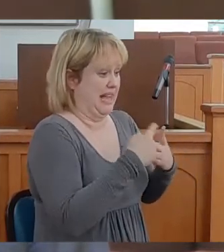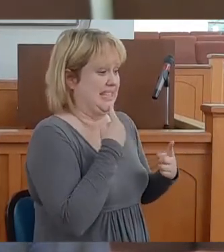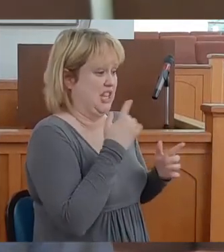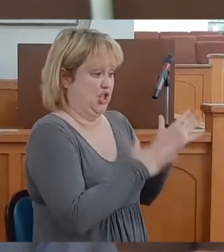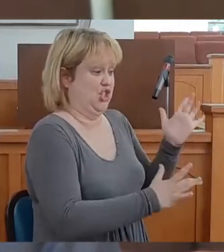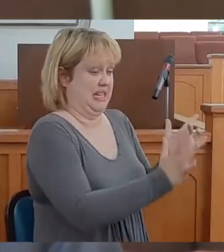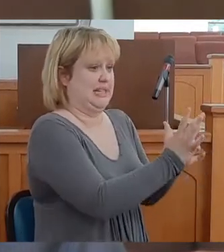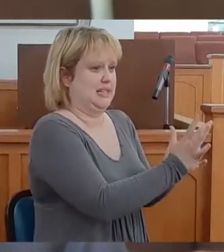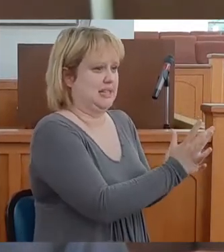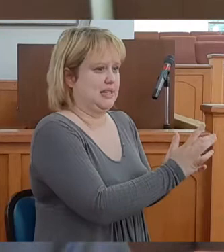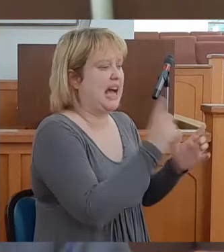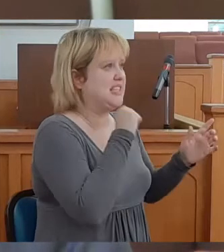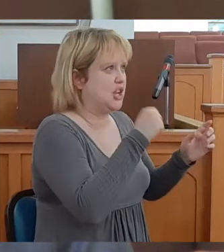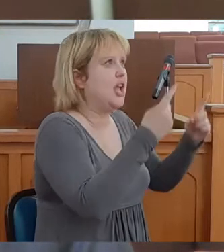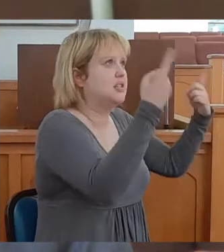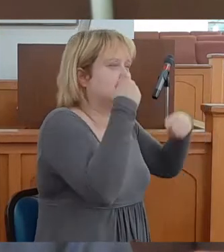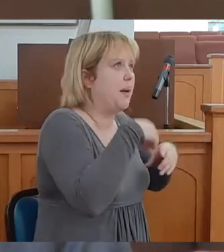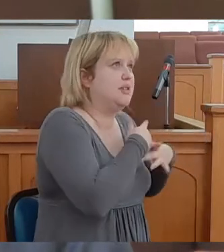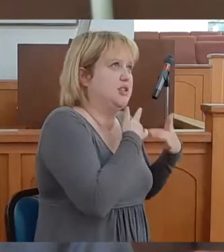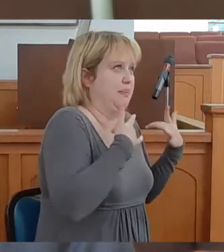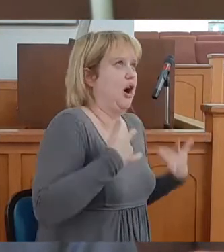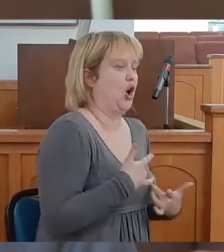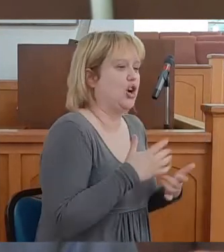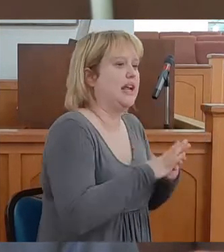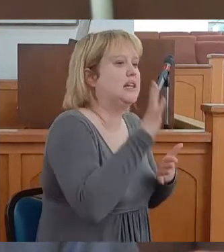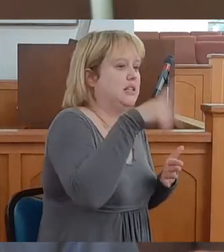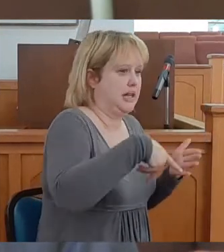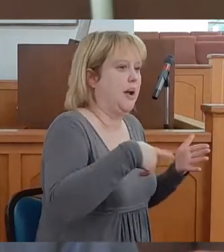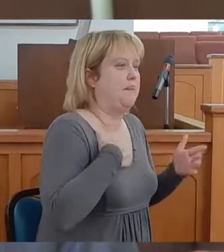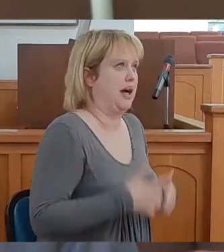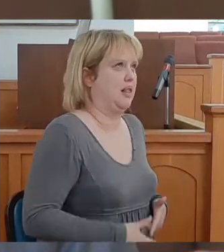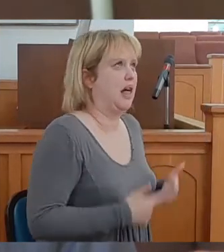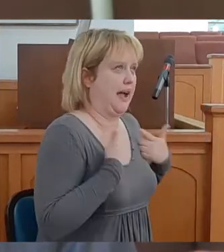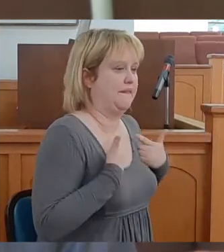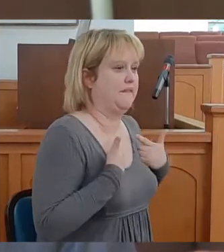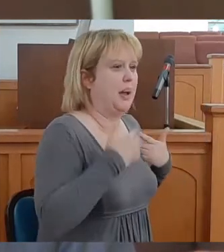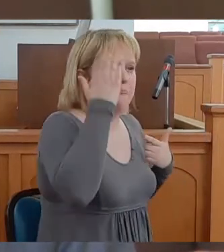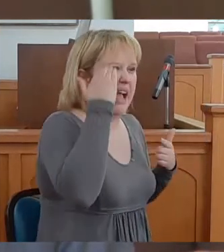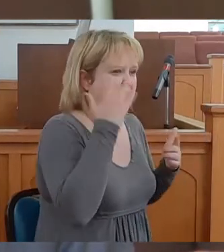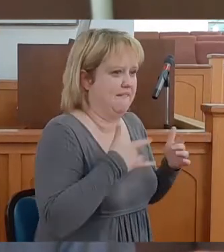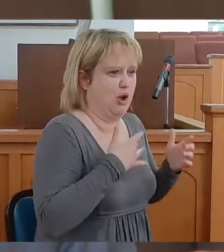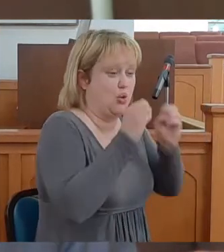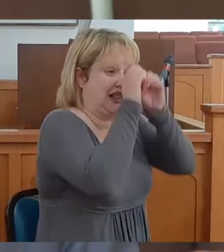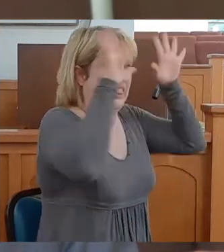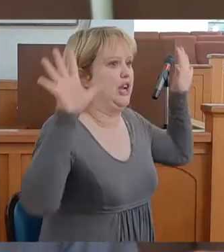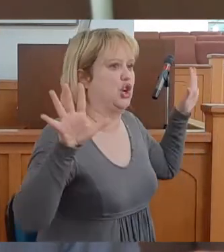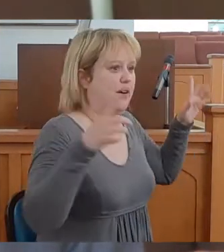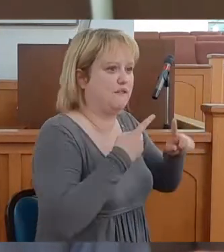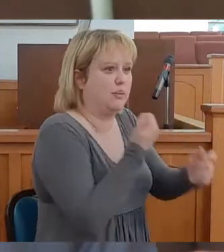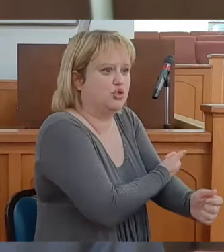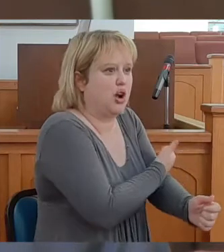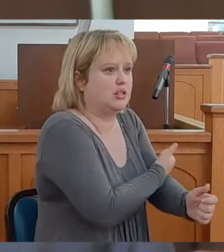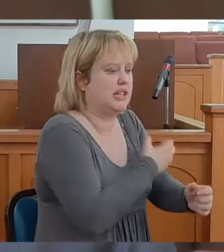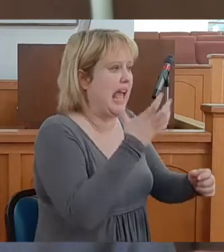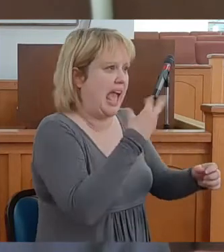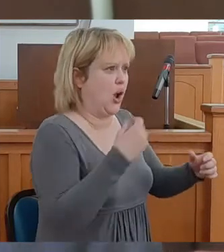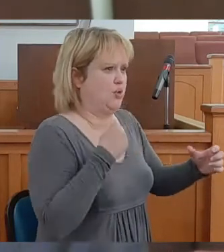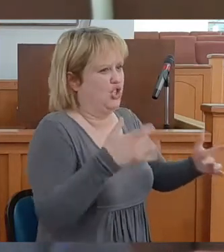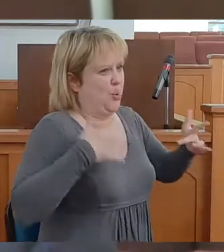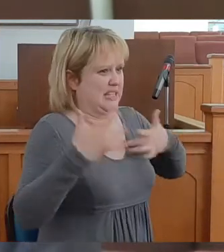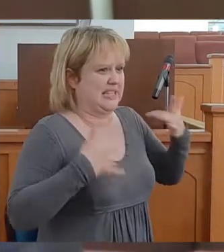I said, yes, come into my heart and clean up my life. I was clear-headed. I was so excited.